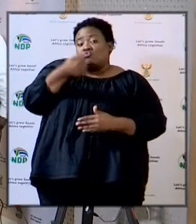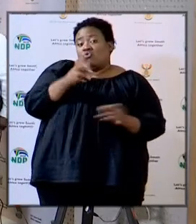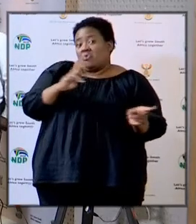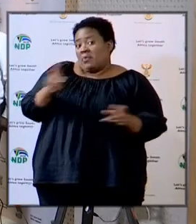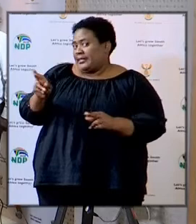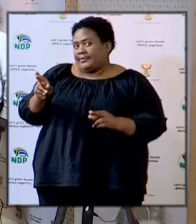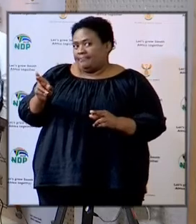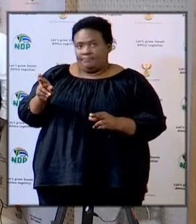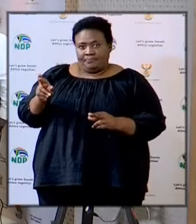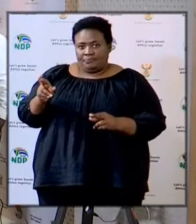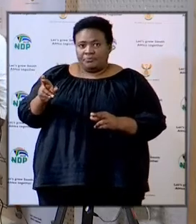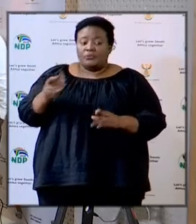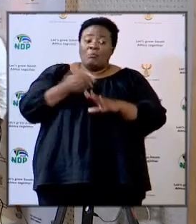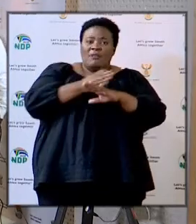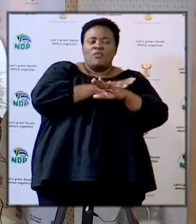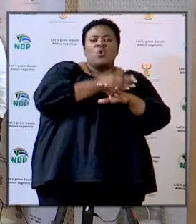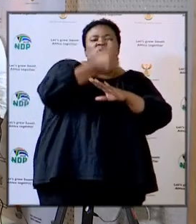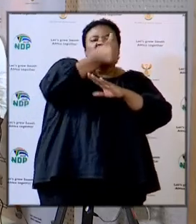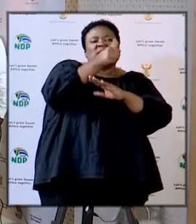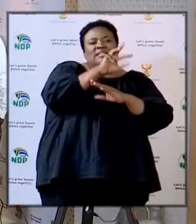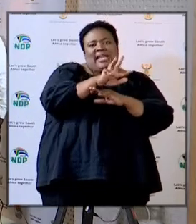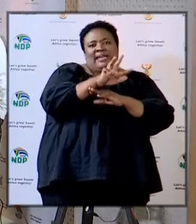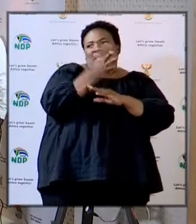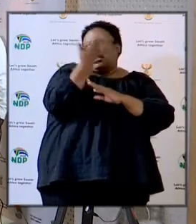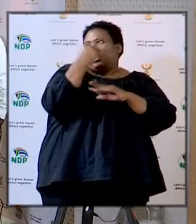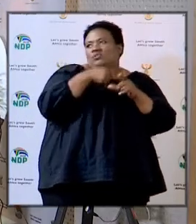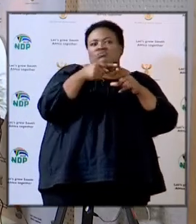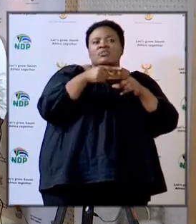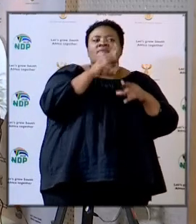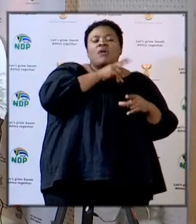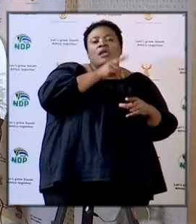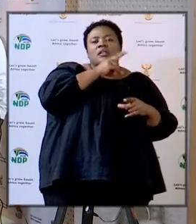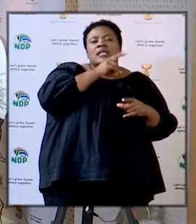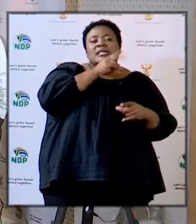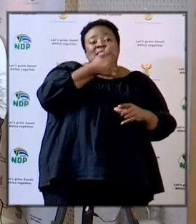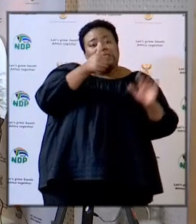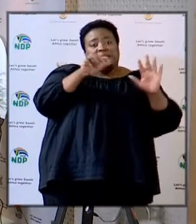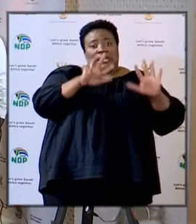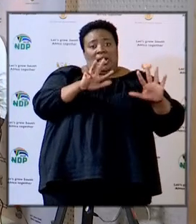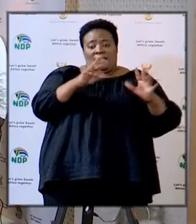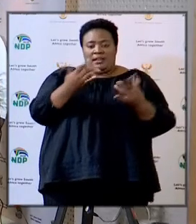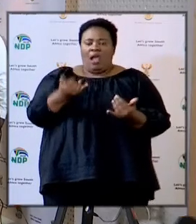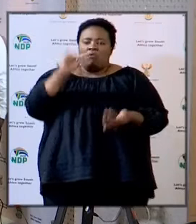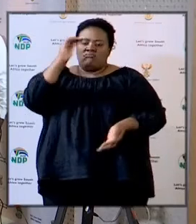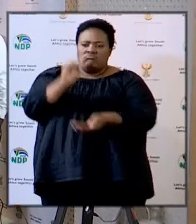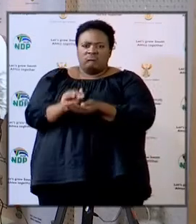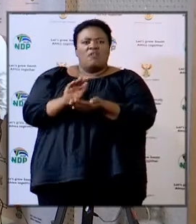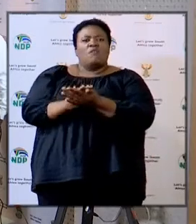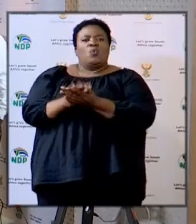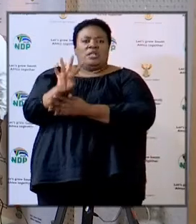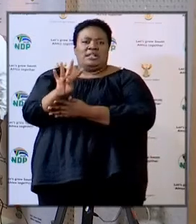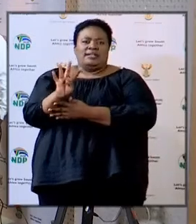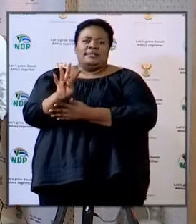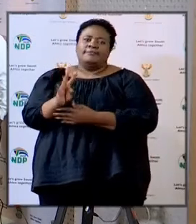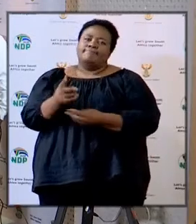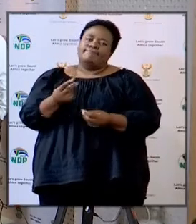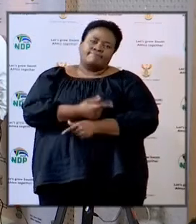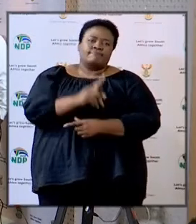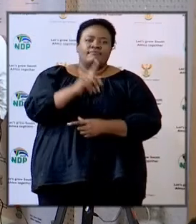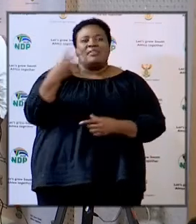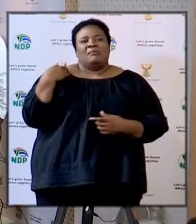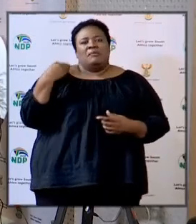we've reduced that number from 69 last week Friday we're at 69 we've reduced that number to 40 and unfortunately minister